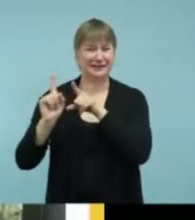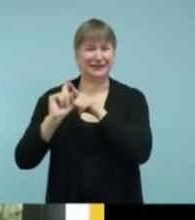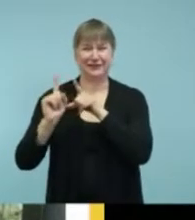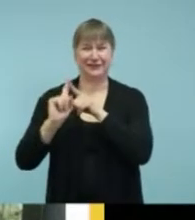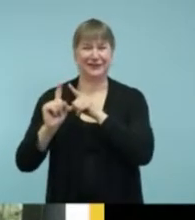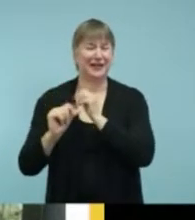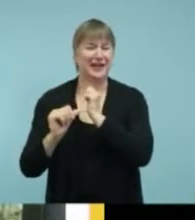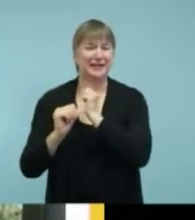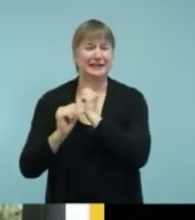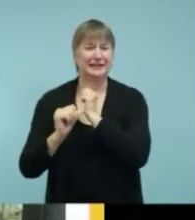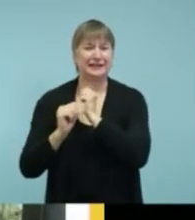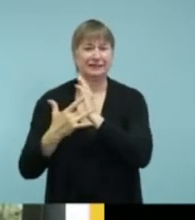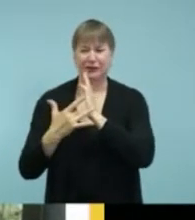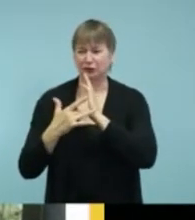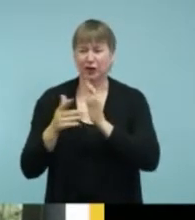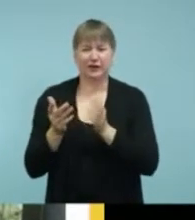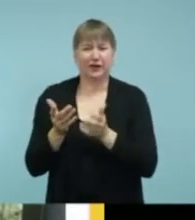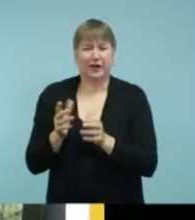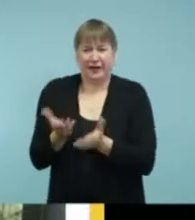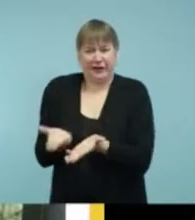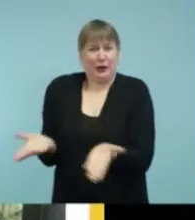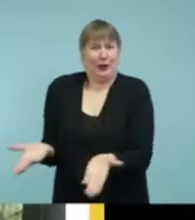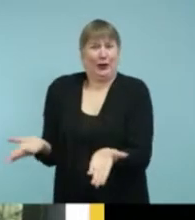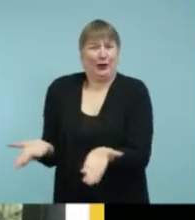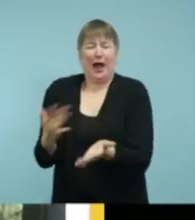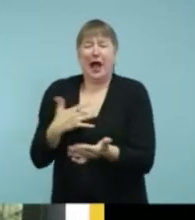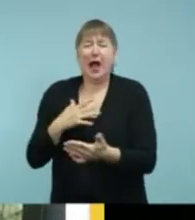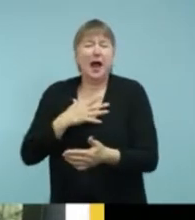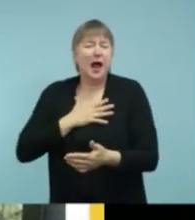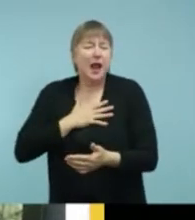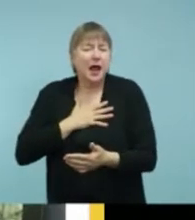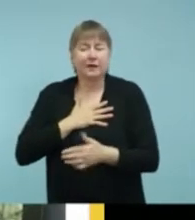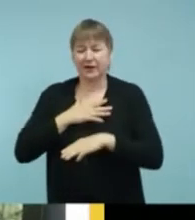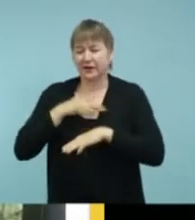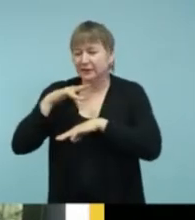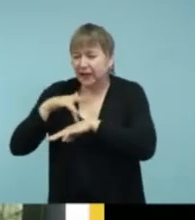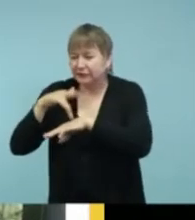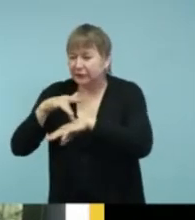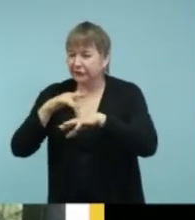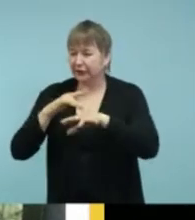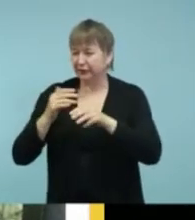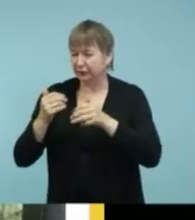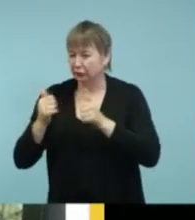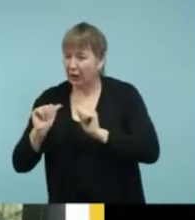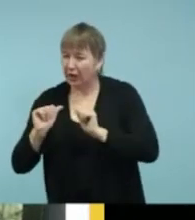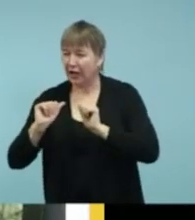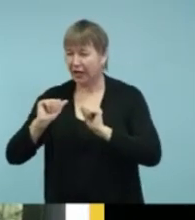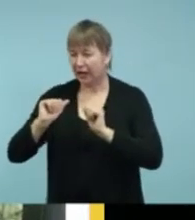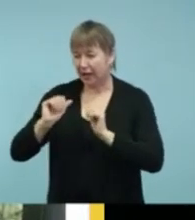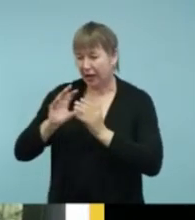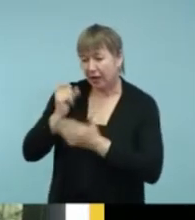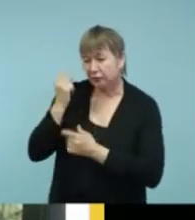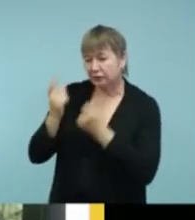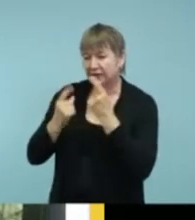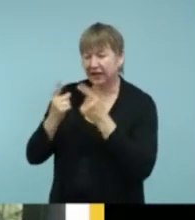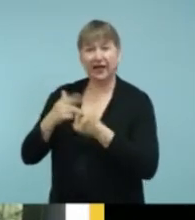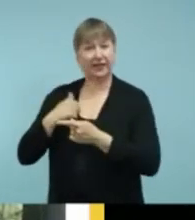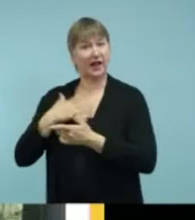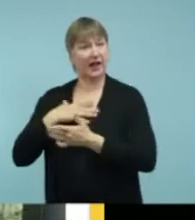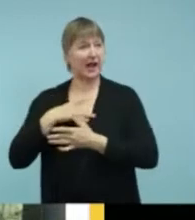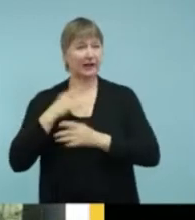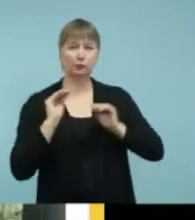to try things. I love to, you know, teach people about these things because I know as audiologists